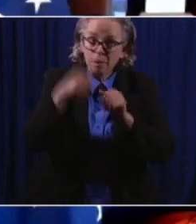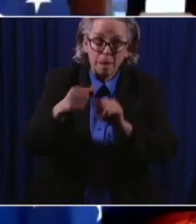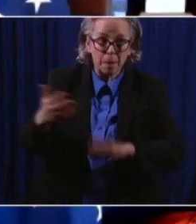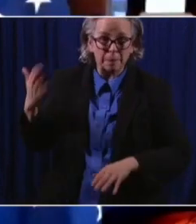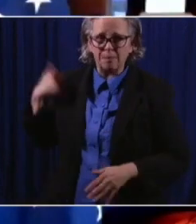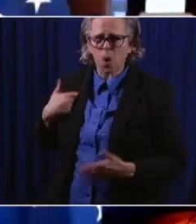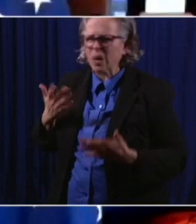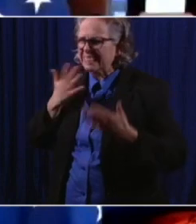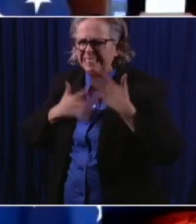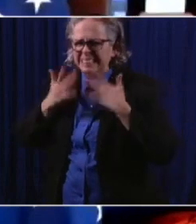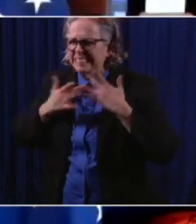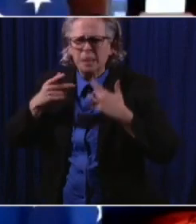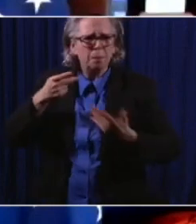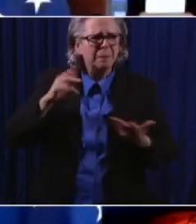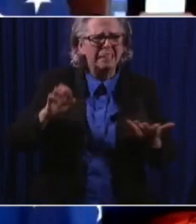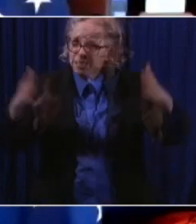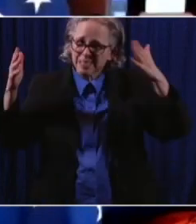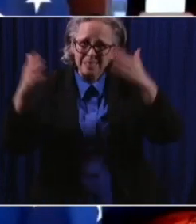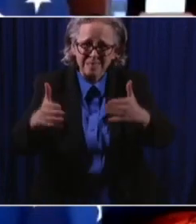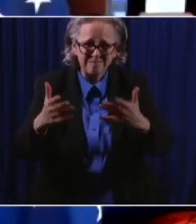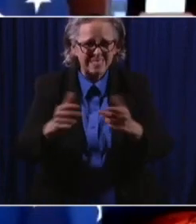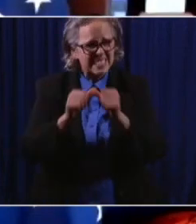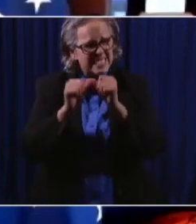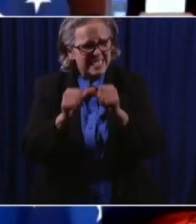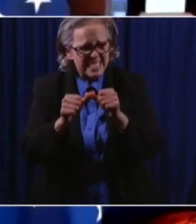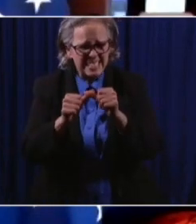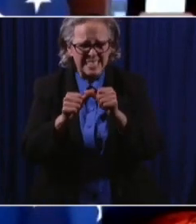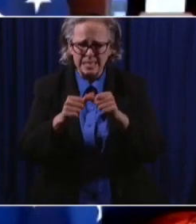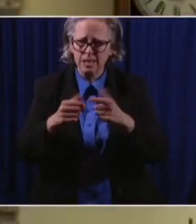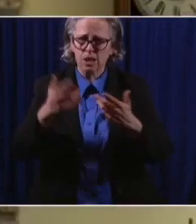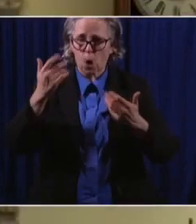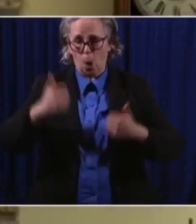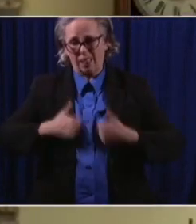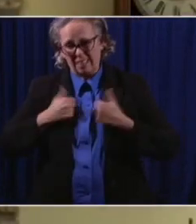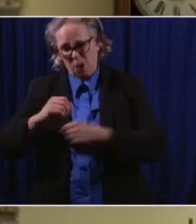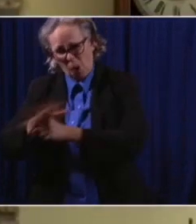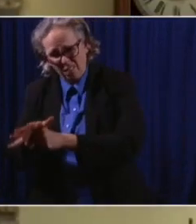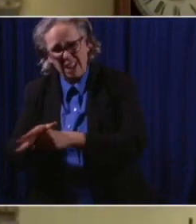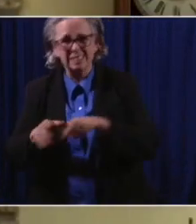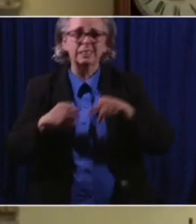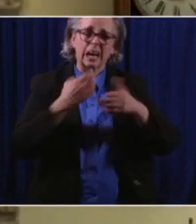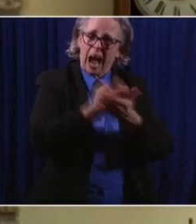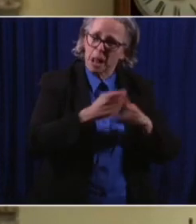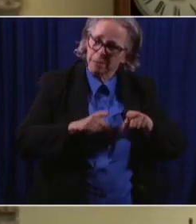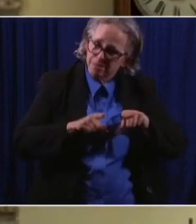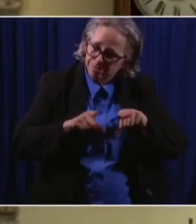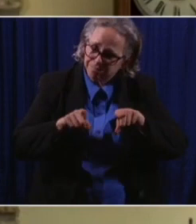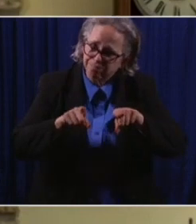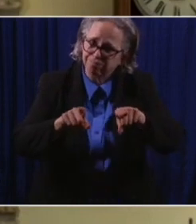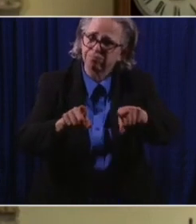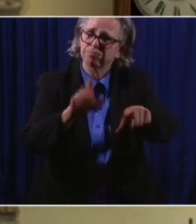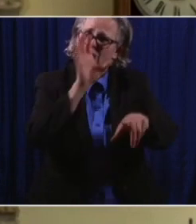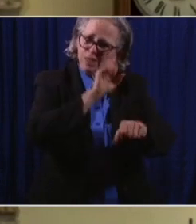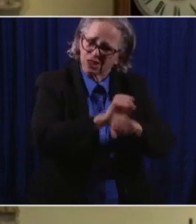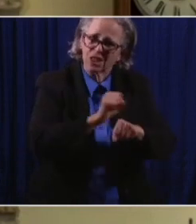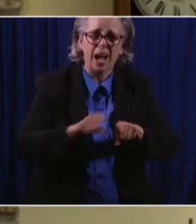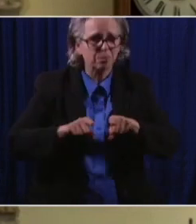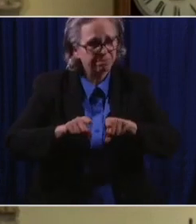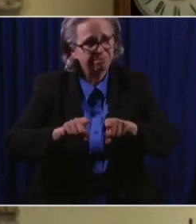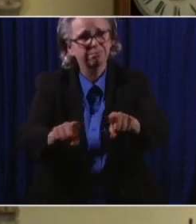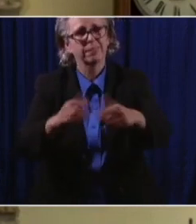PPE to serve our state. John, that's so very, very, very important. It's also